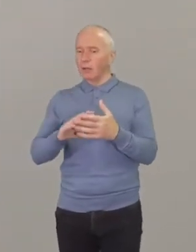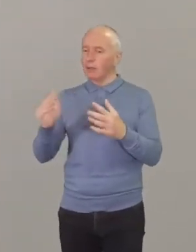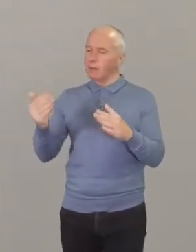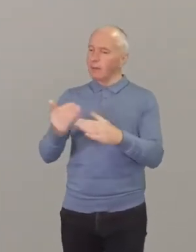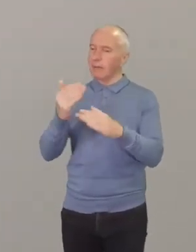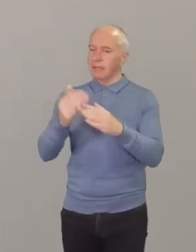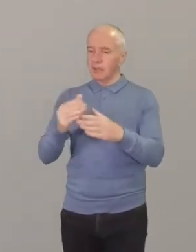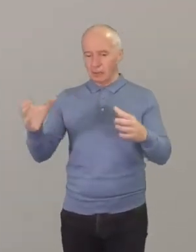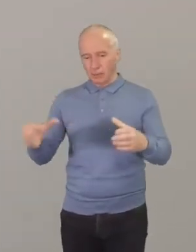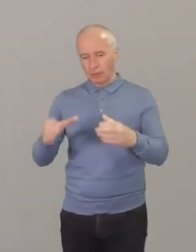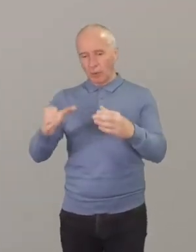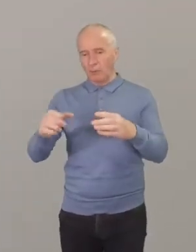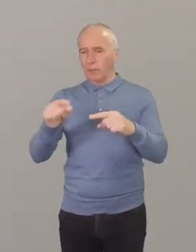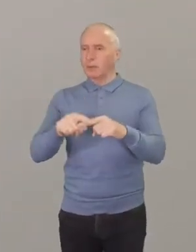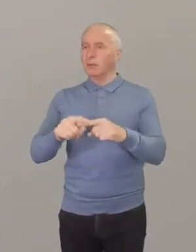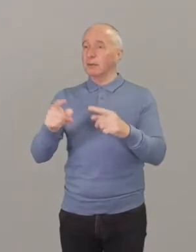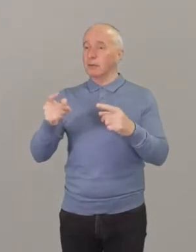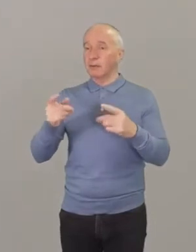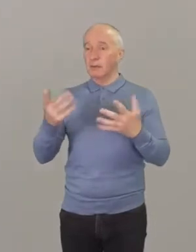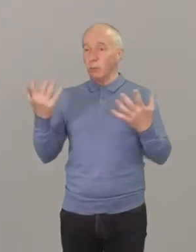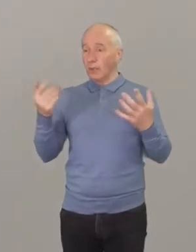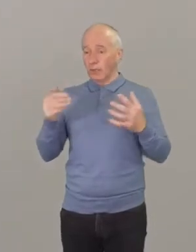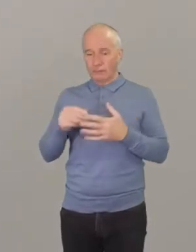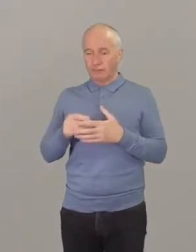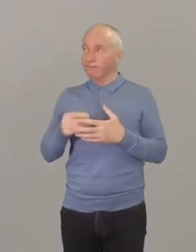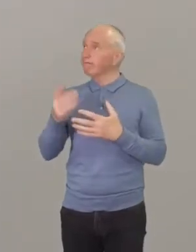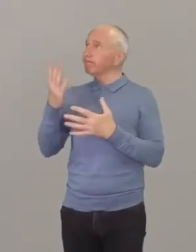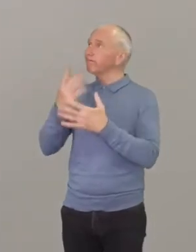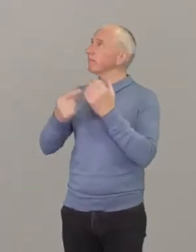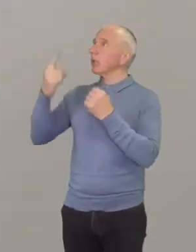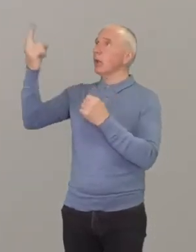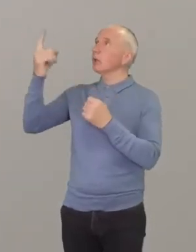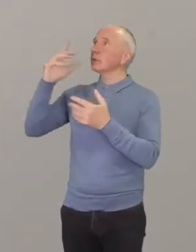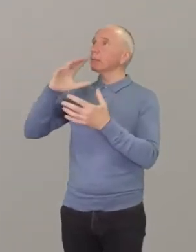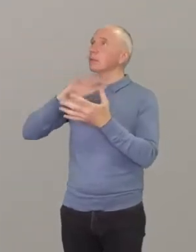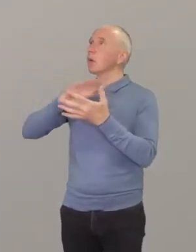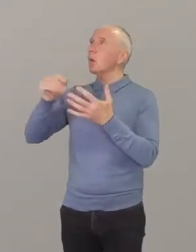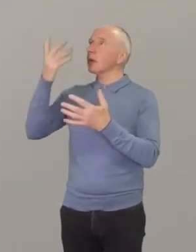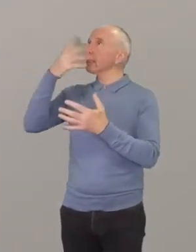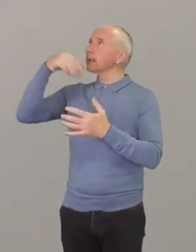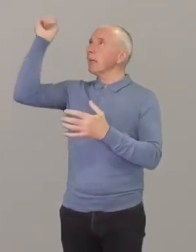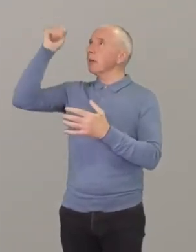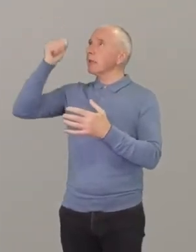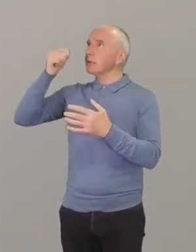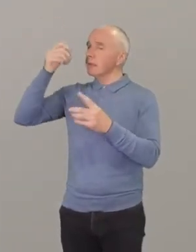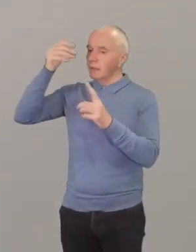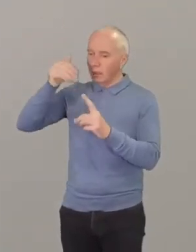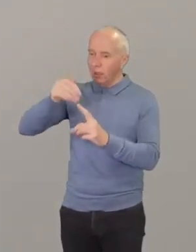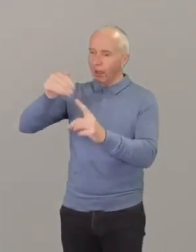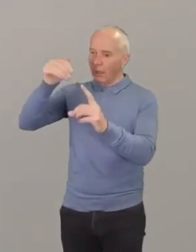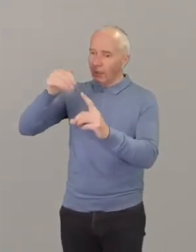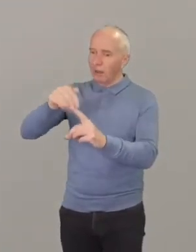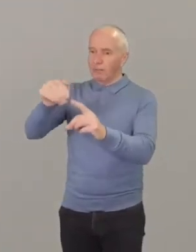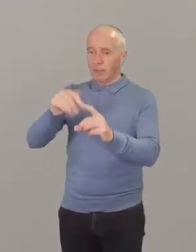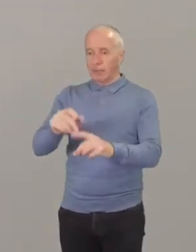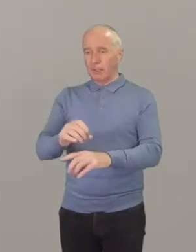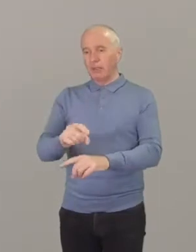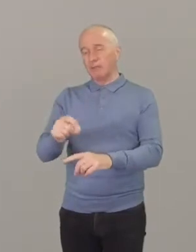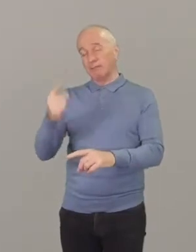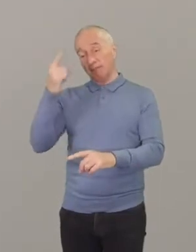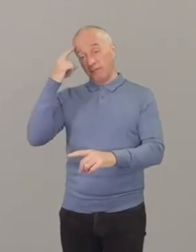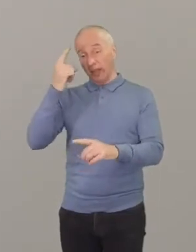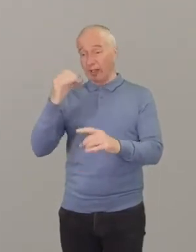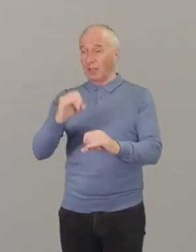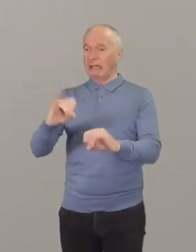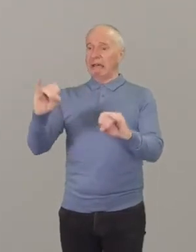I think we've been willing to be blown along by God's Holy Spirit even in the midst of the storm somehow when it feels like